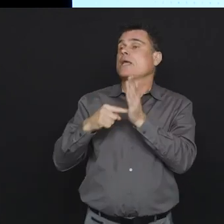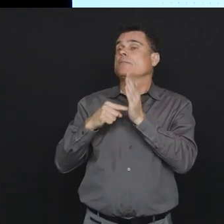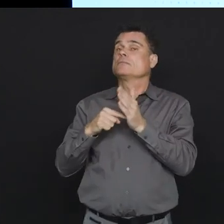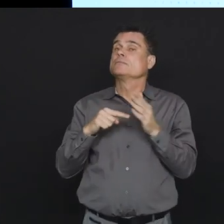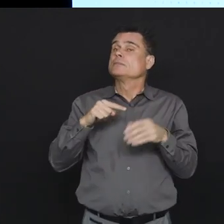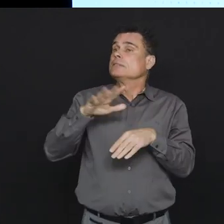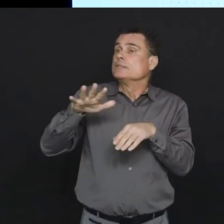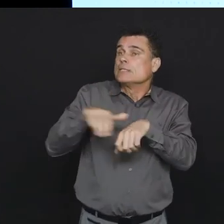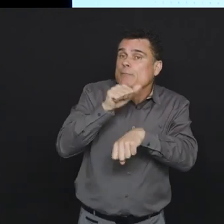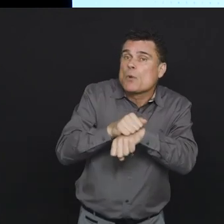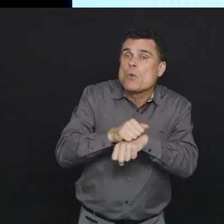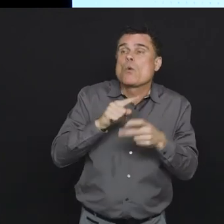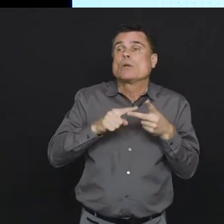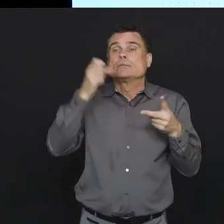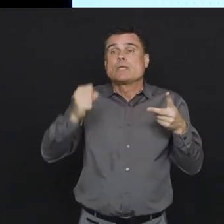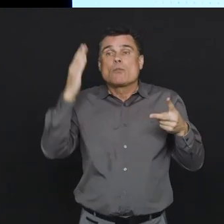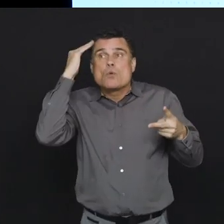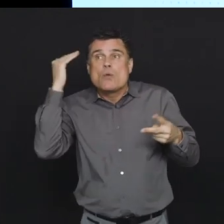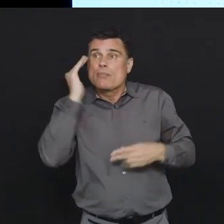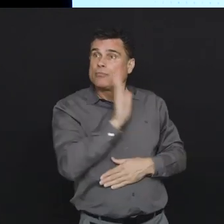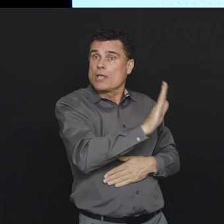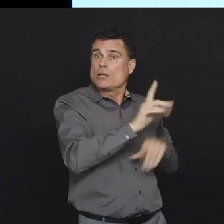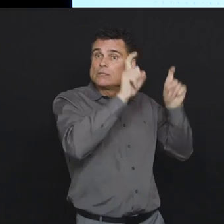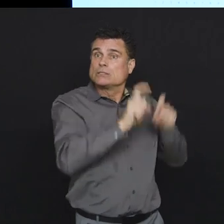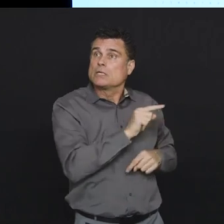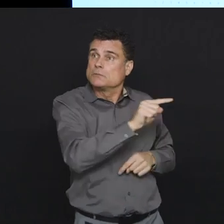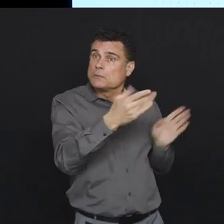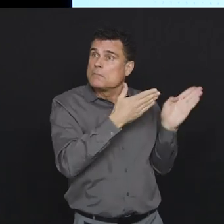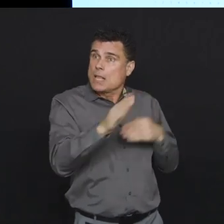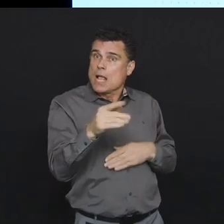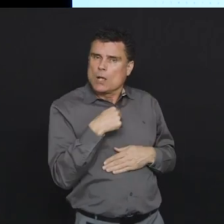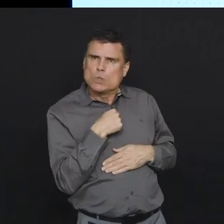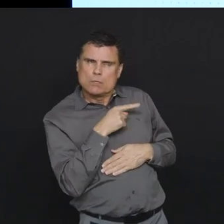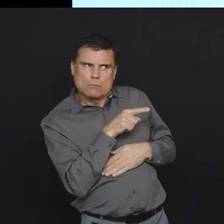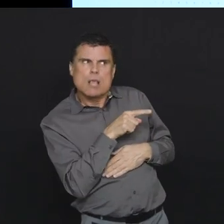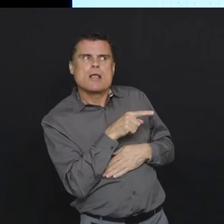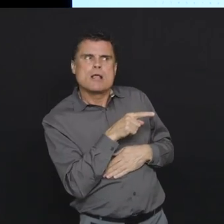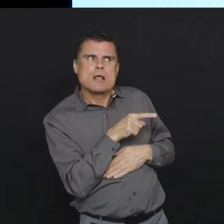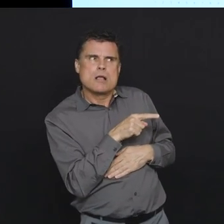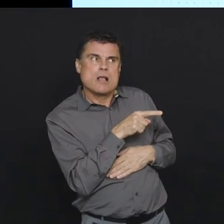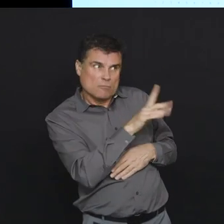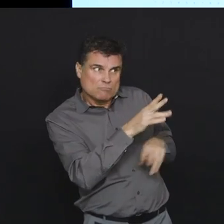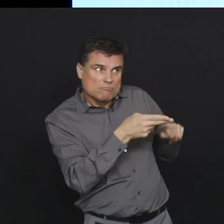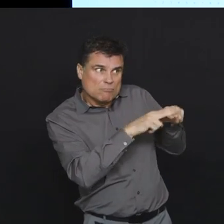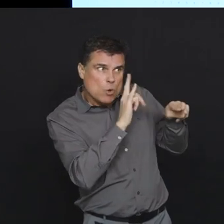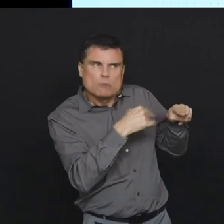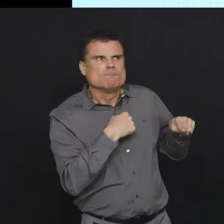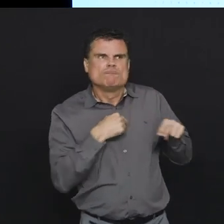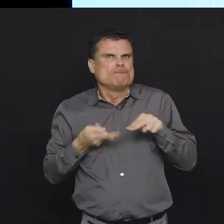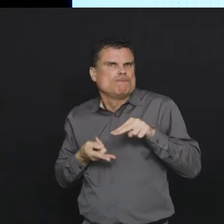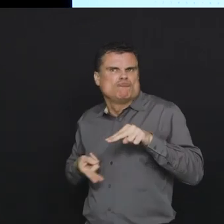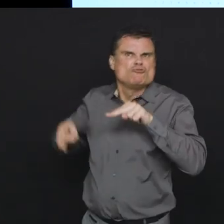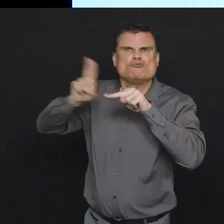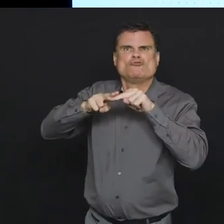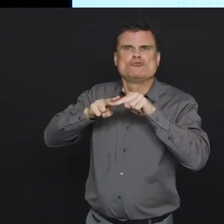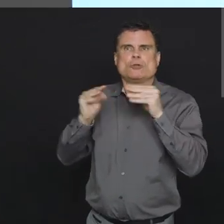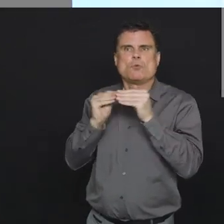in other countries like Singapore like South Korea and I think that's important.